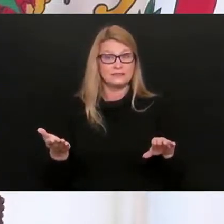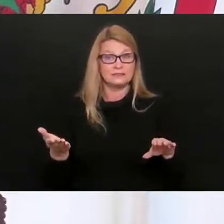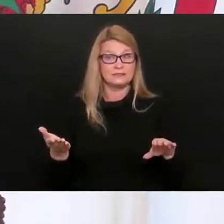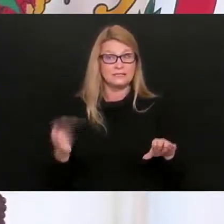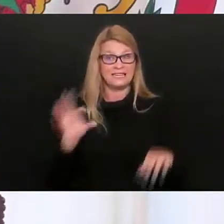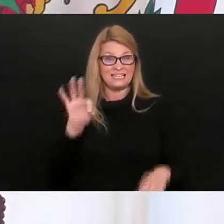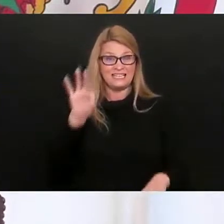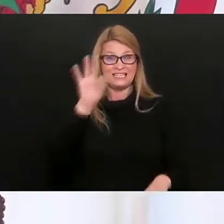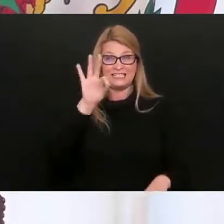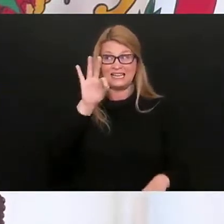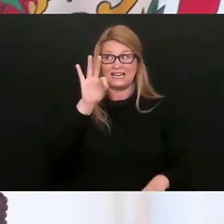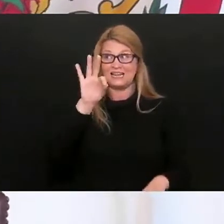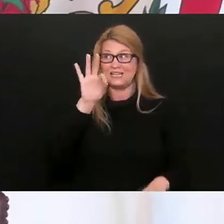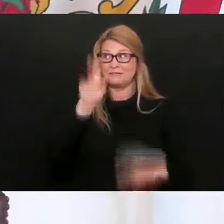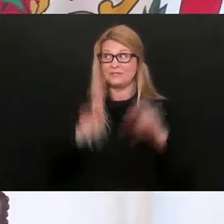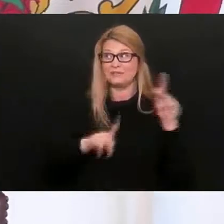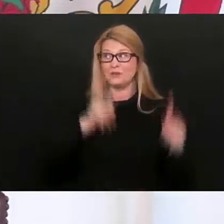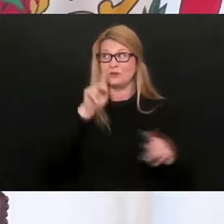people, it looks like.